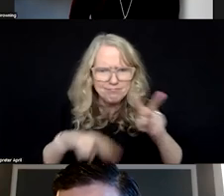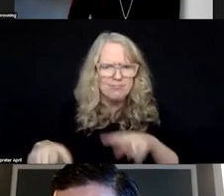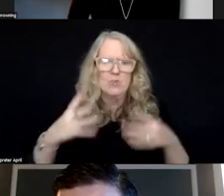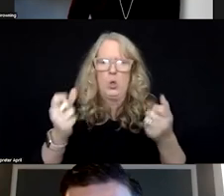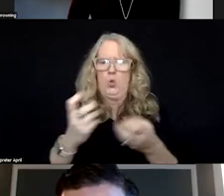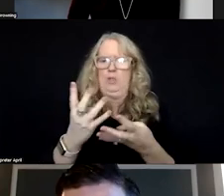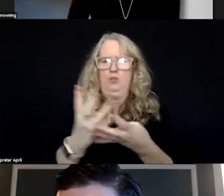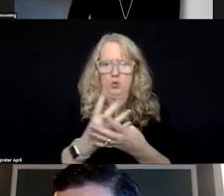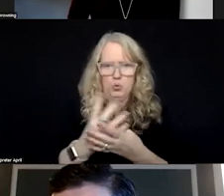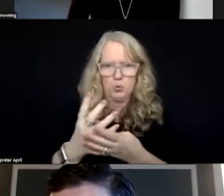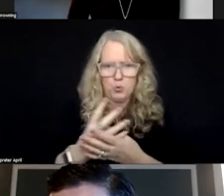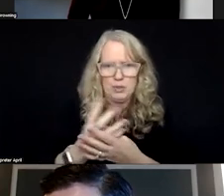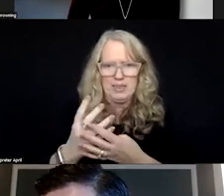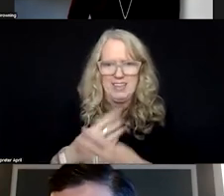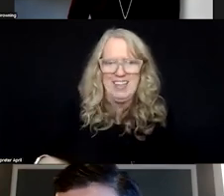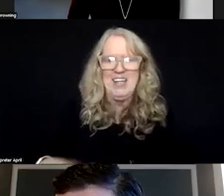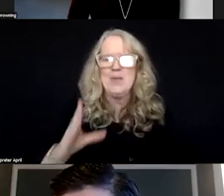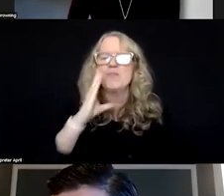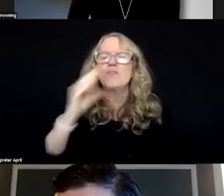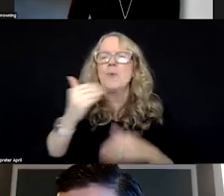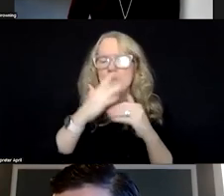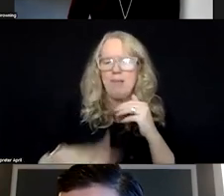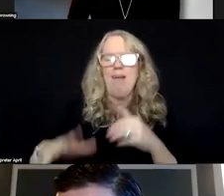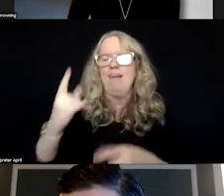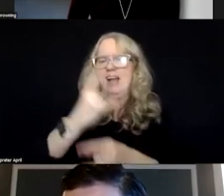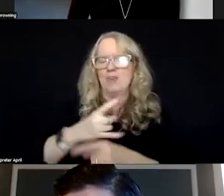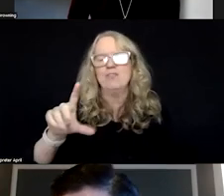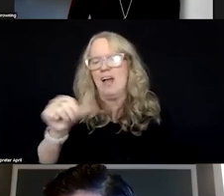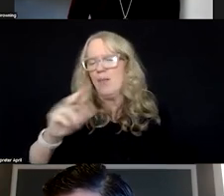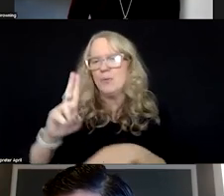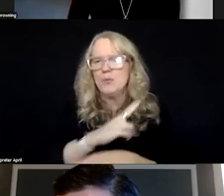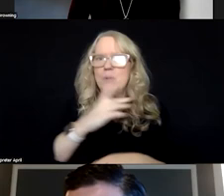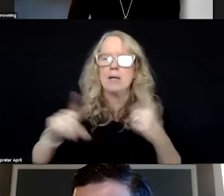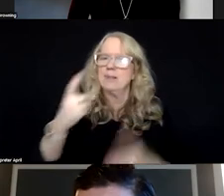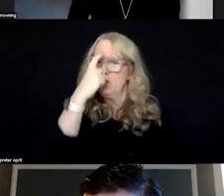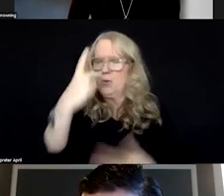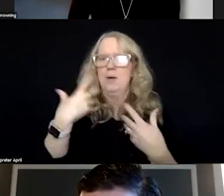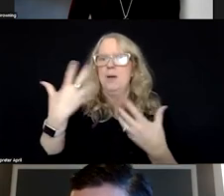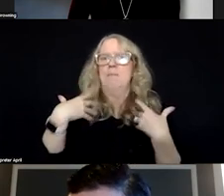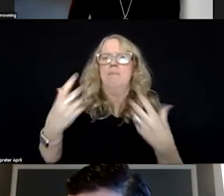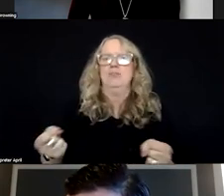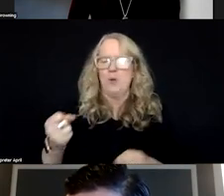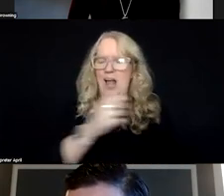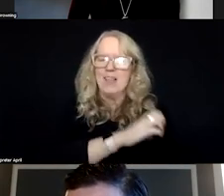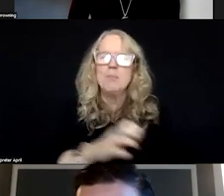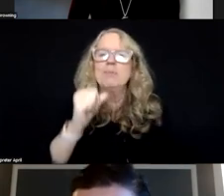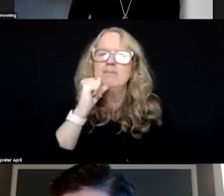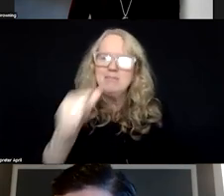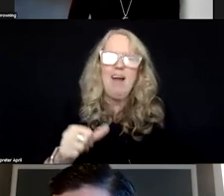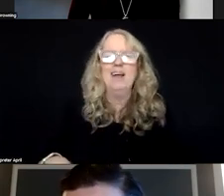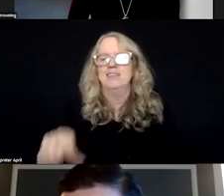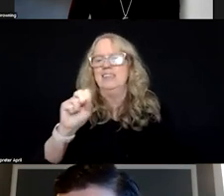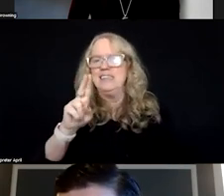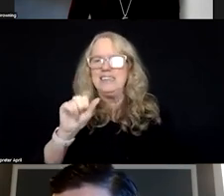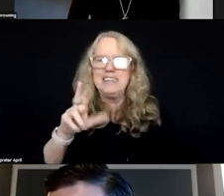screened for their blood, alcohol, other other substance use things because they're a mental health clinic, not a substance abuse clinic and